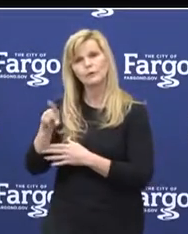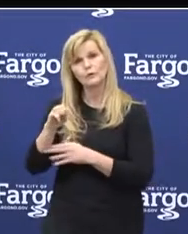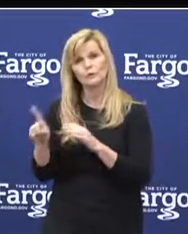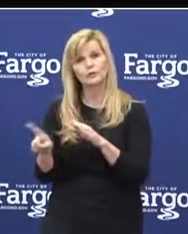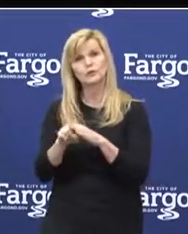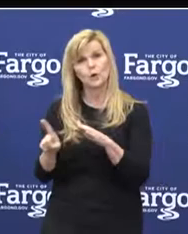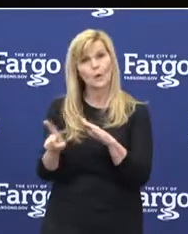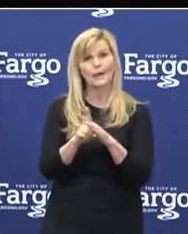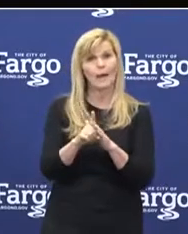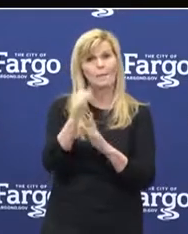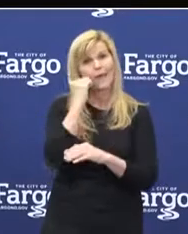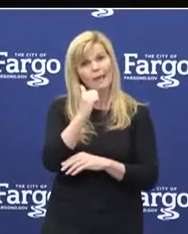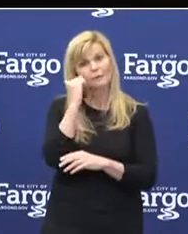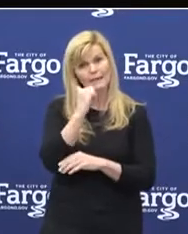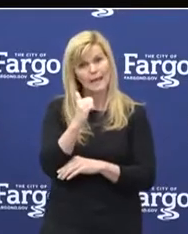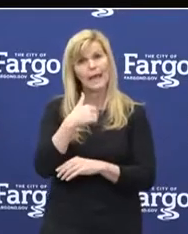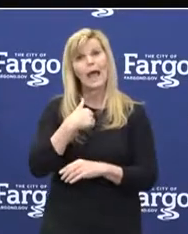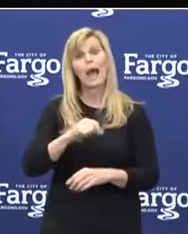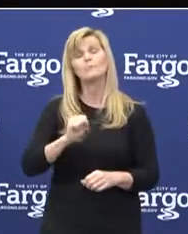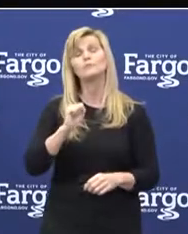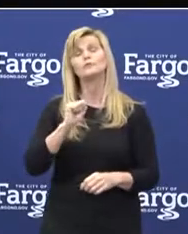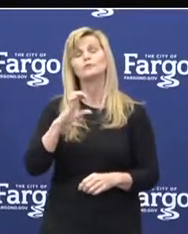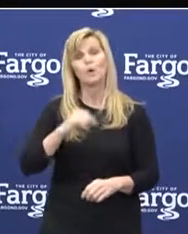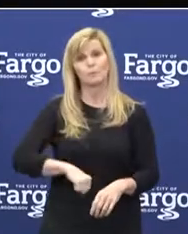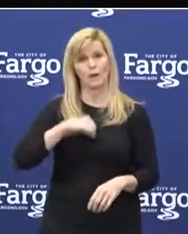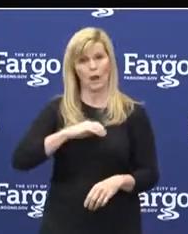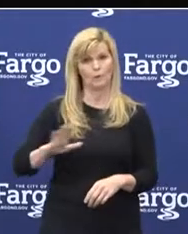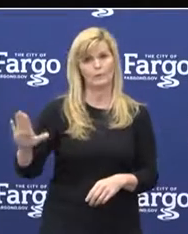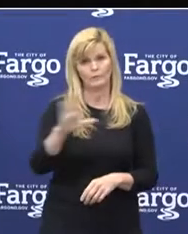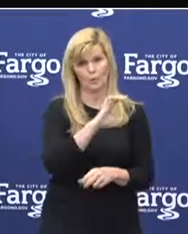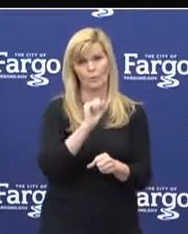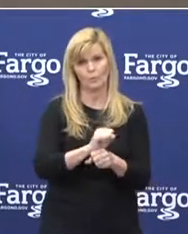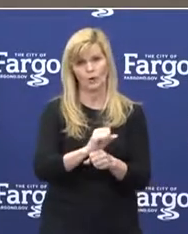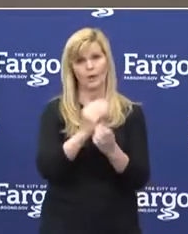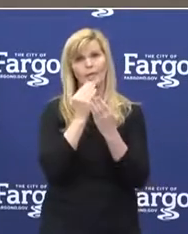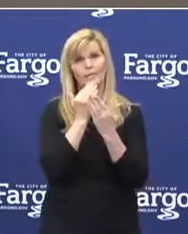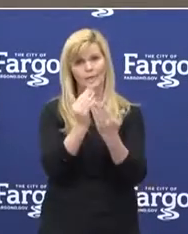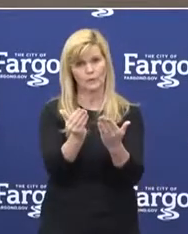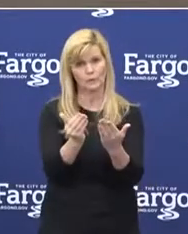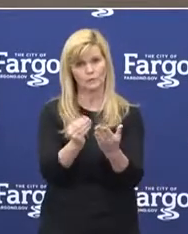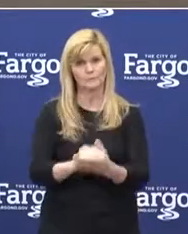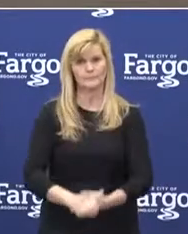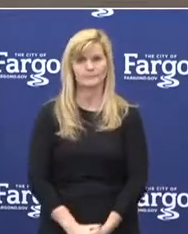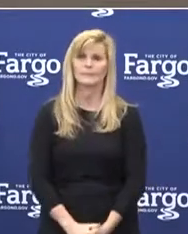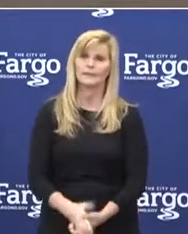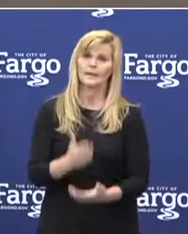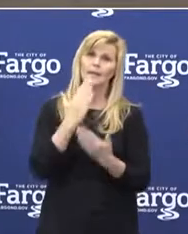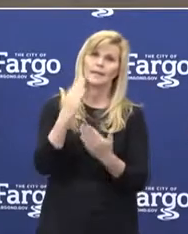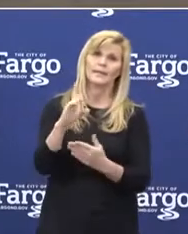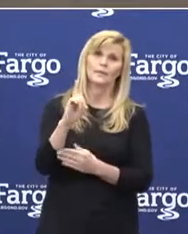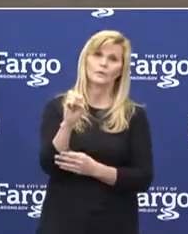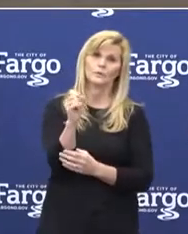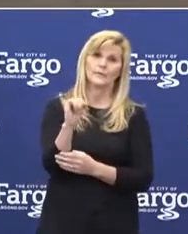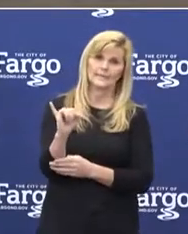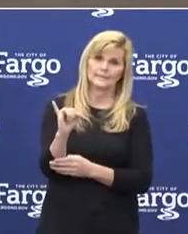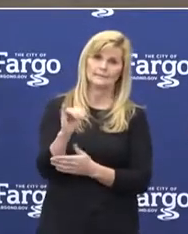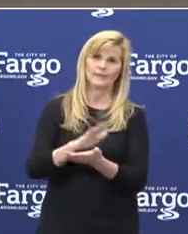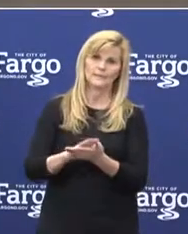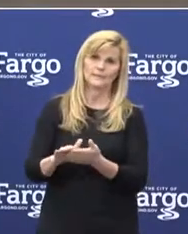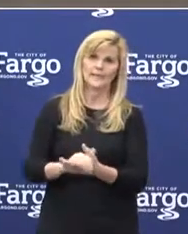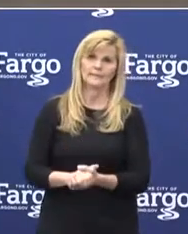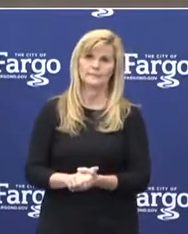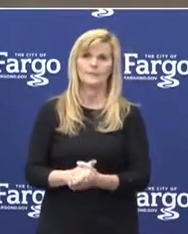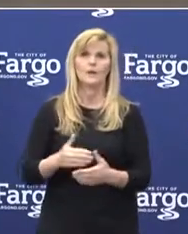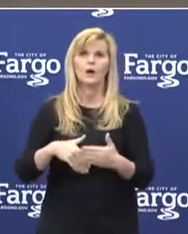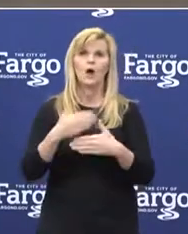every day. I'm incredibly proud of the work you do. Thank you. Thank you, Desi. That was very nice. Our